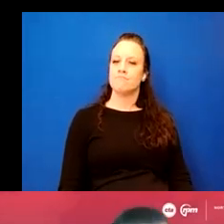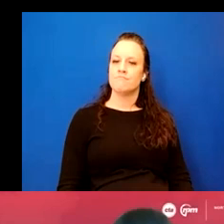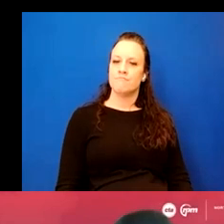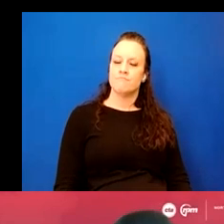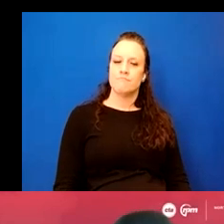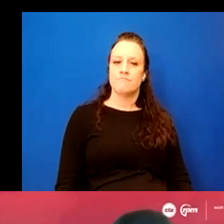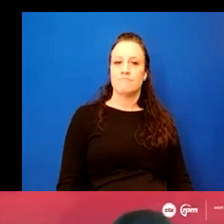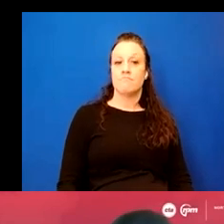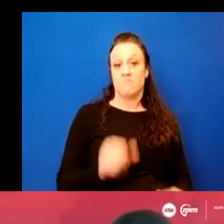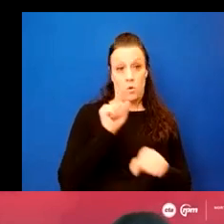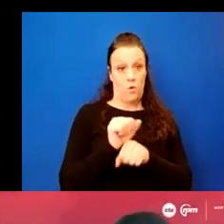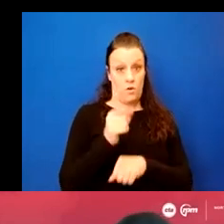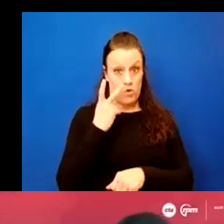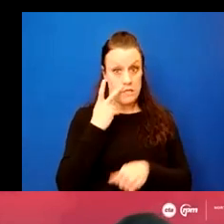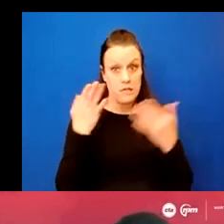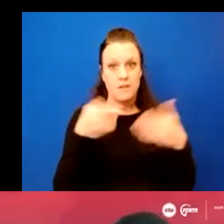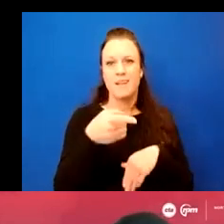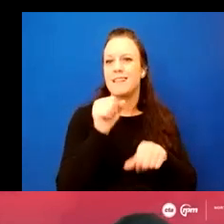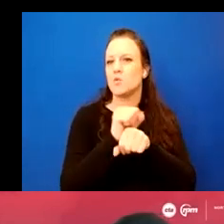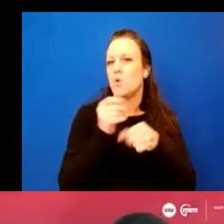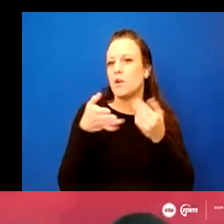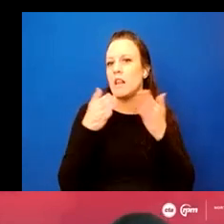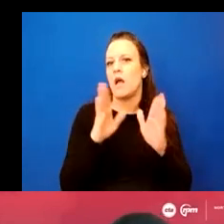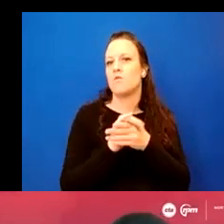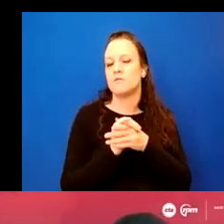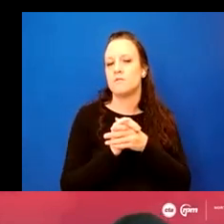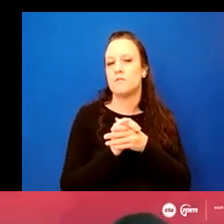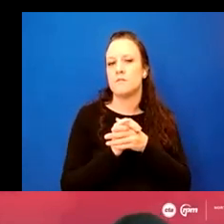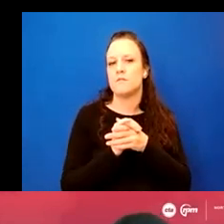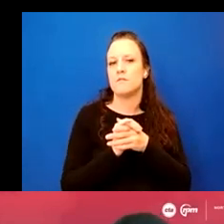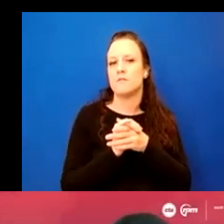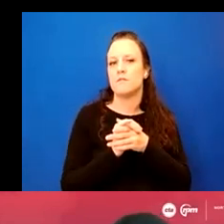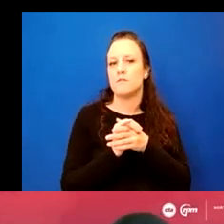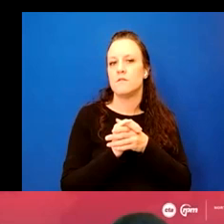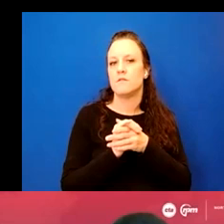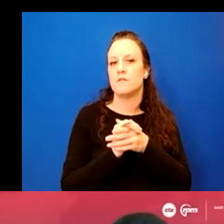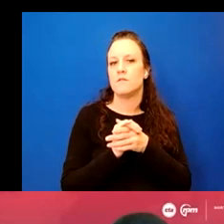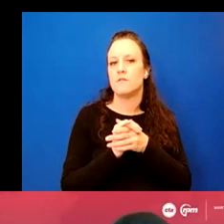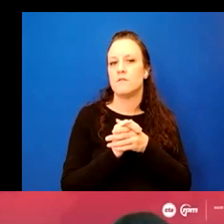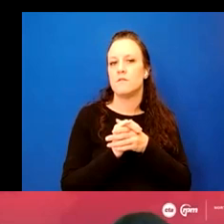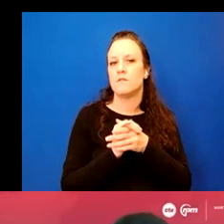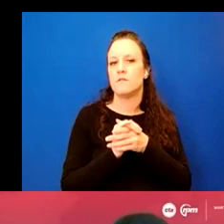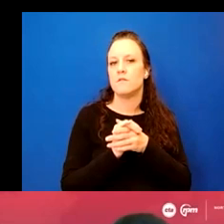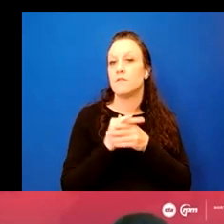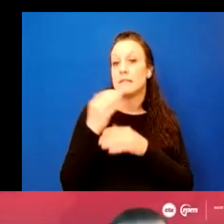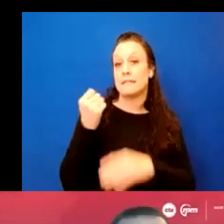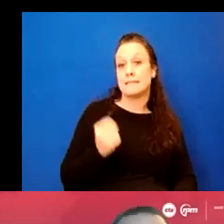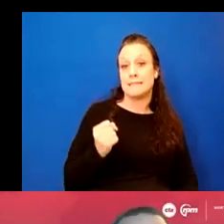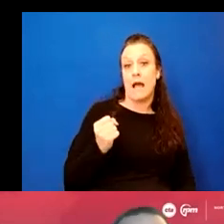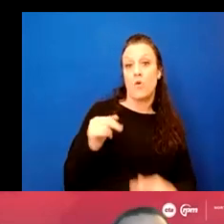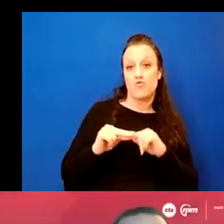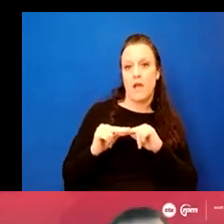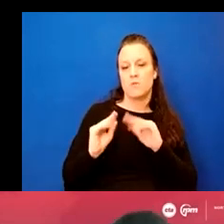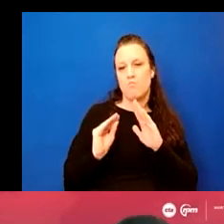Uh, the work you're seeing here, uh, this work allows us to move, uh, to move the southbound tracks to the